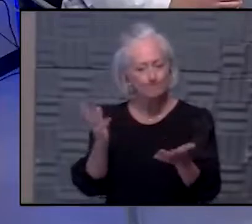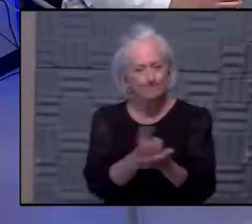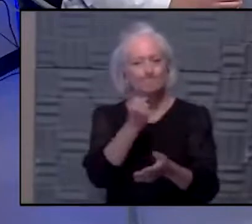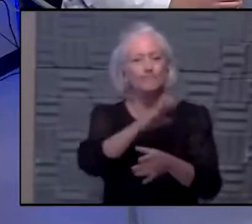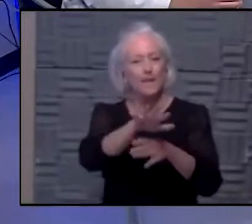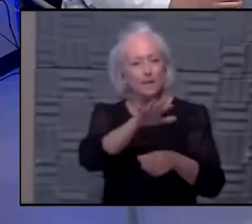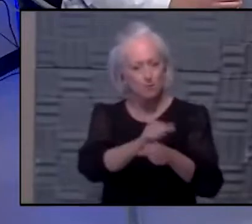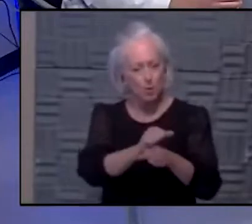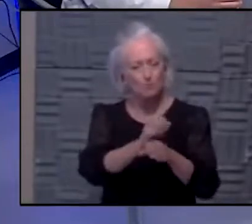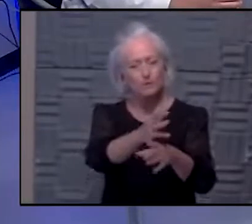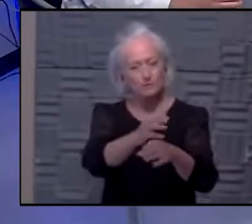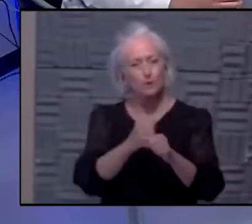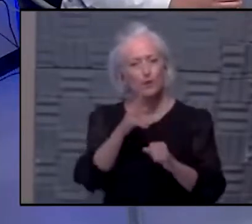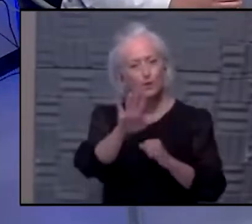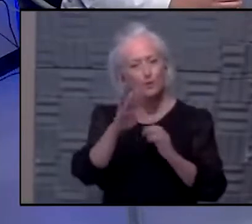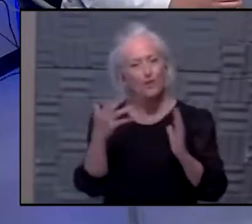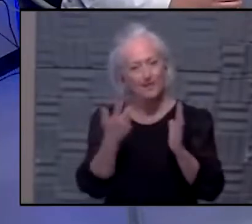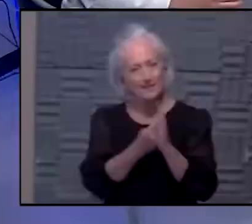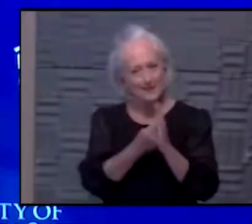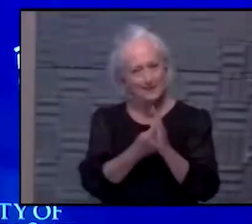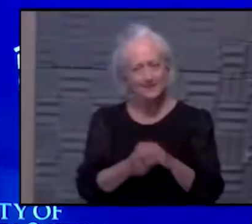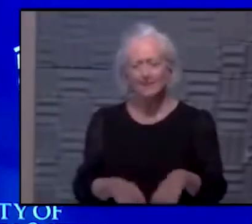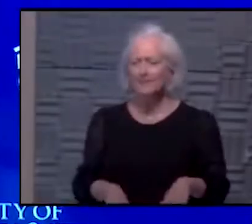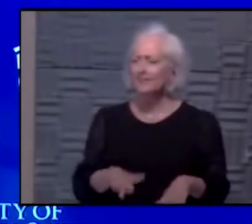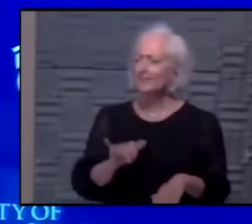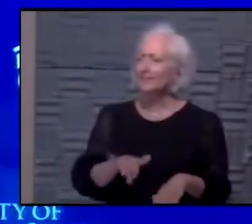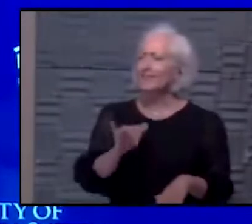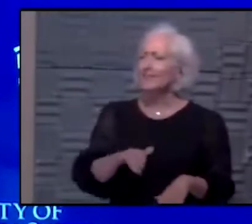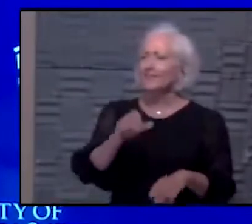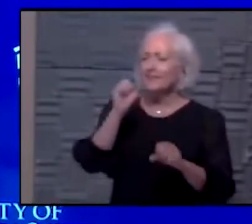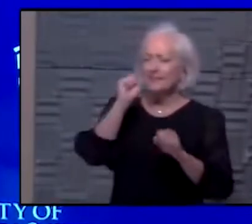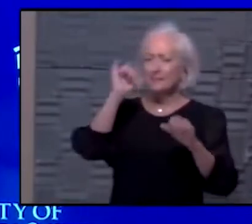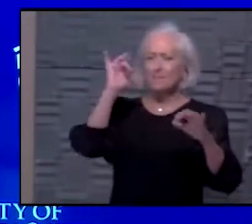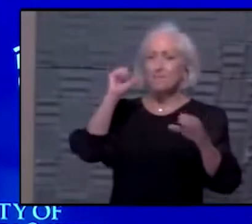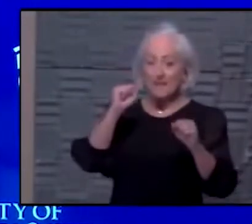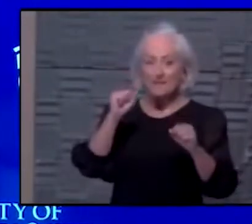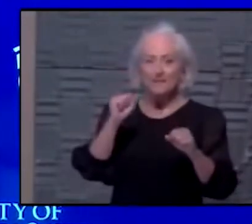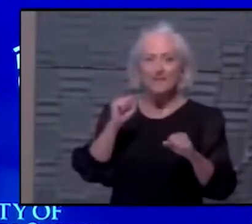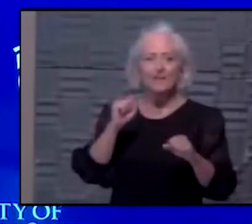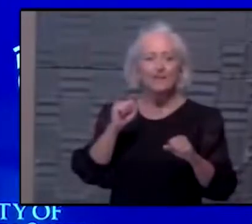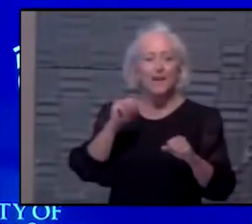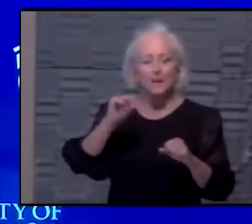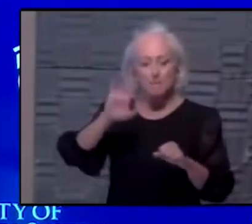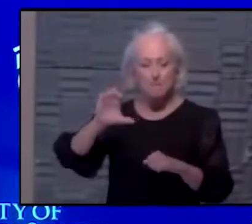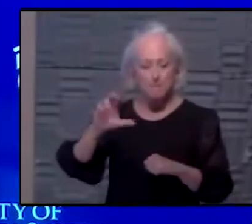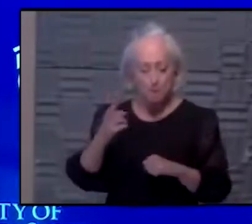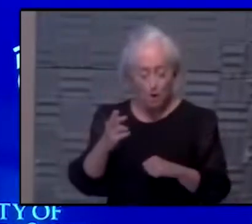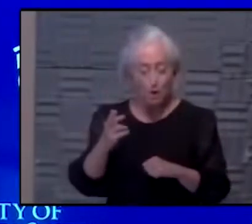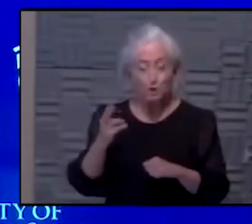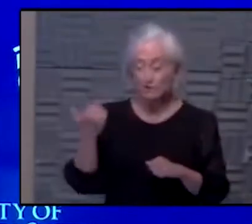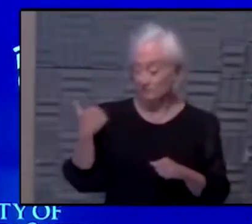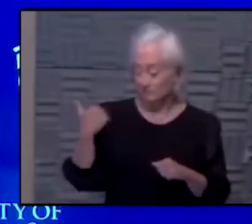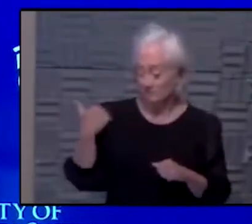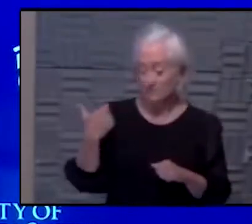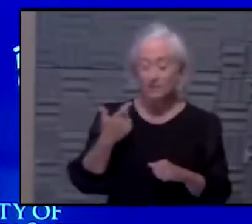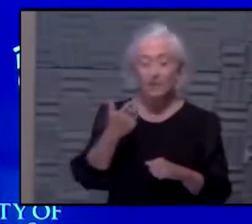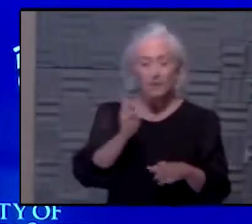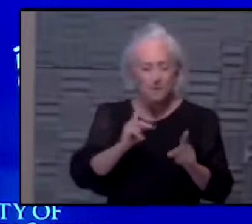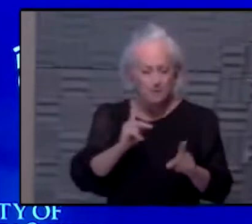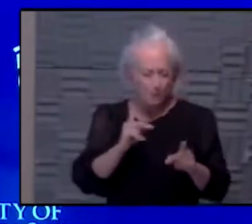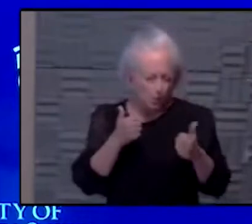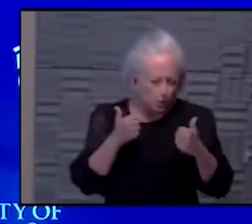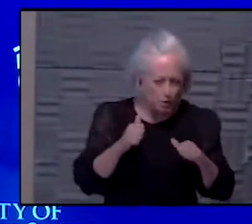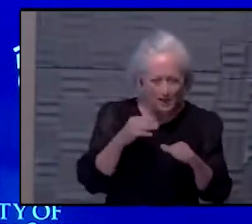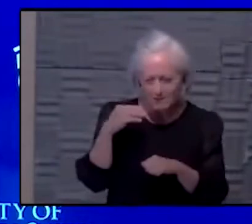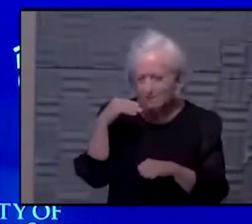Yeah, it is amazing that in March we were talking about people who are trying to lie, cheat, and steal in order to get a vaccine, and now we're trying to go find arms to give. We have 14